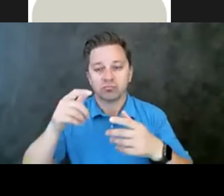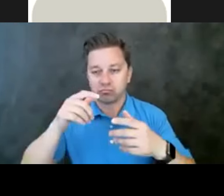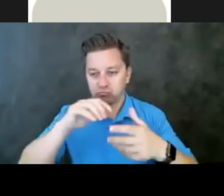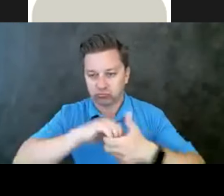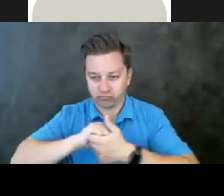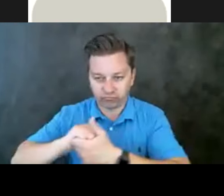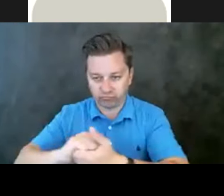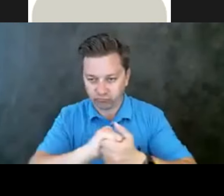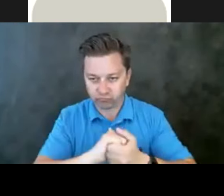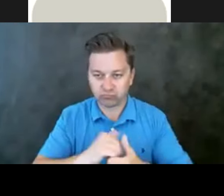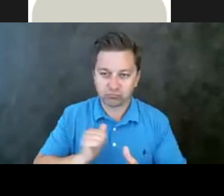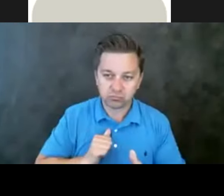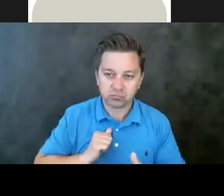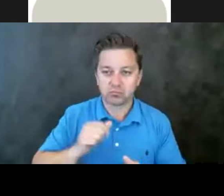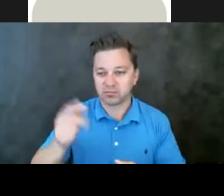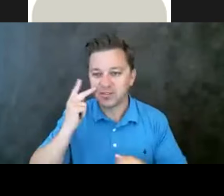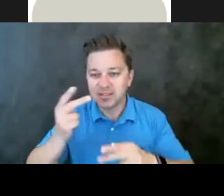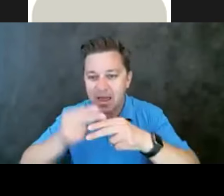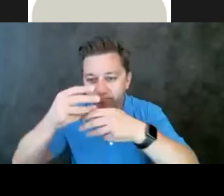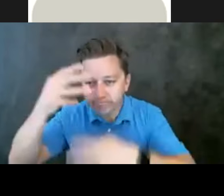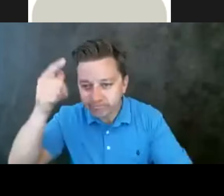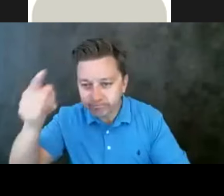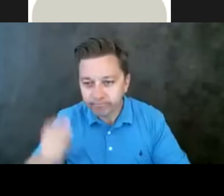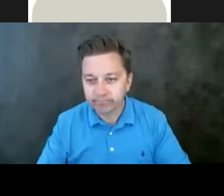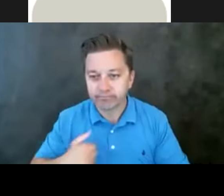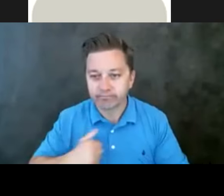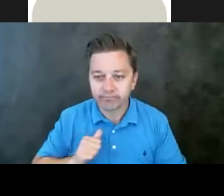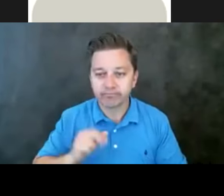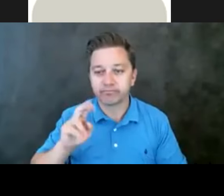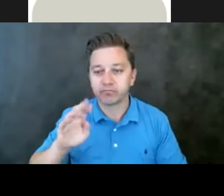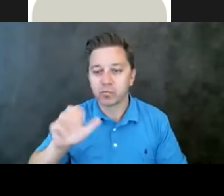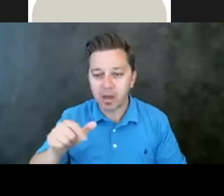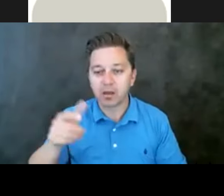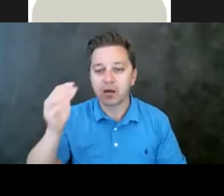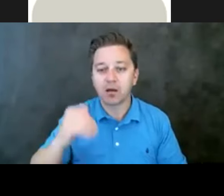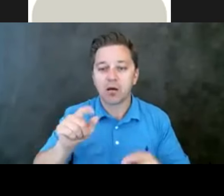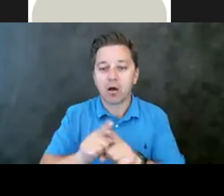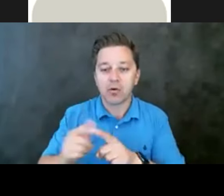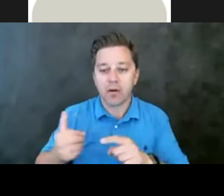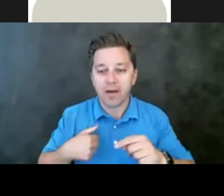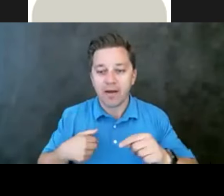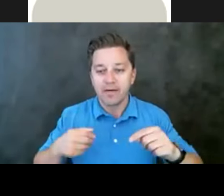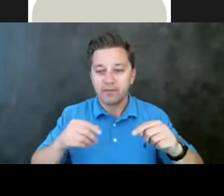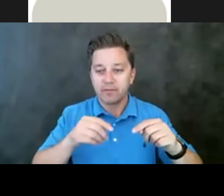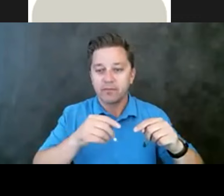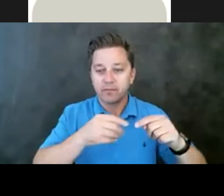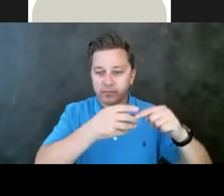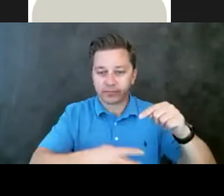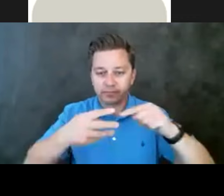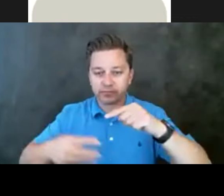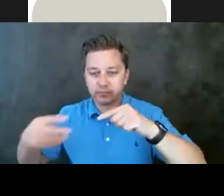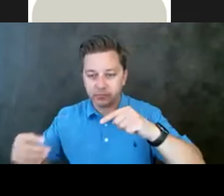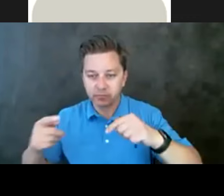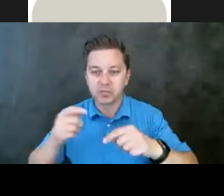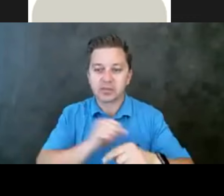is myself and Rebecca representing behavioral health and public health. And then we also have, um, some behavioral health and public health staff